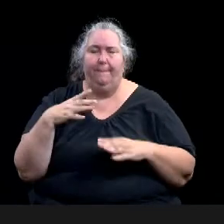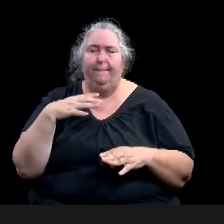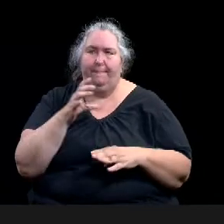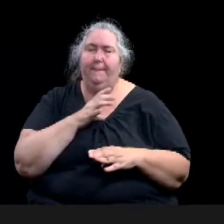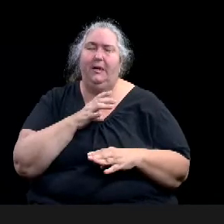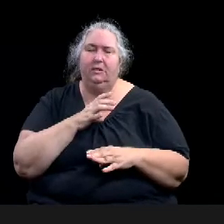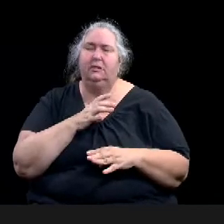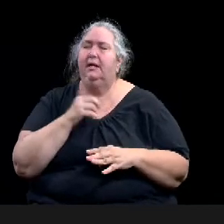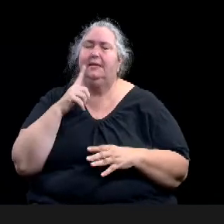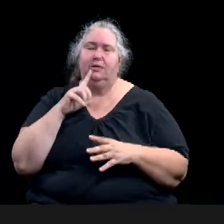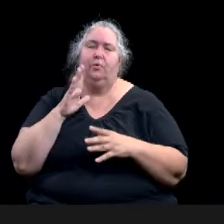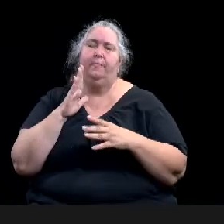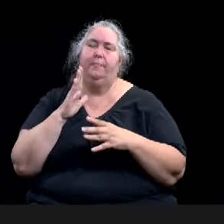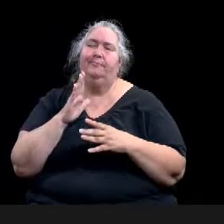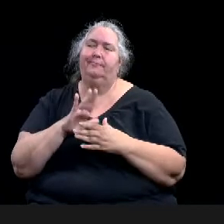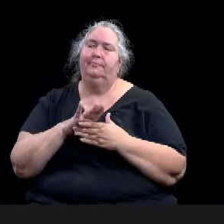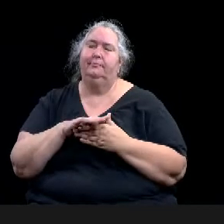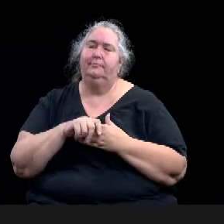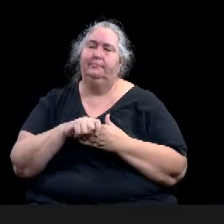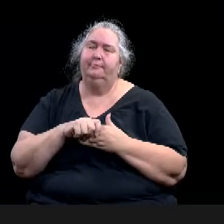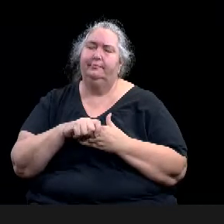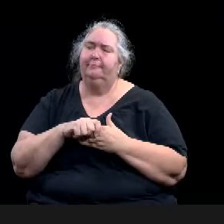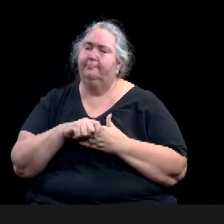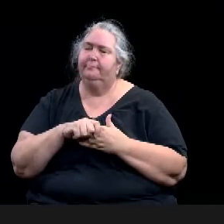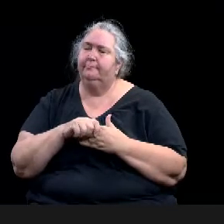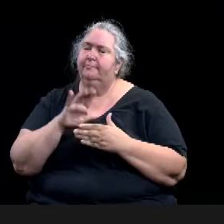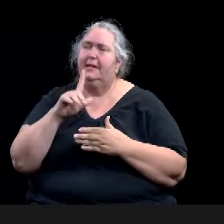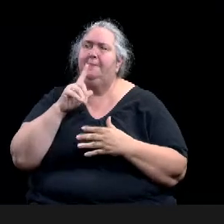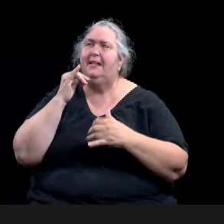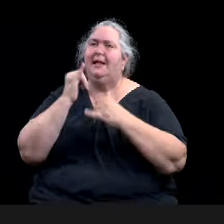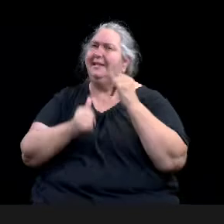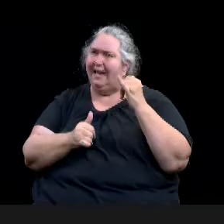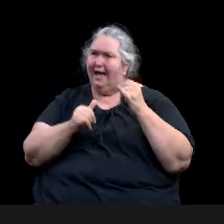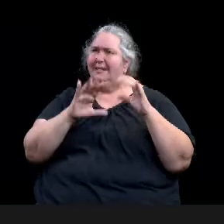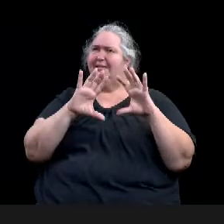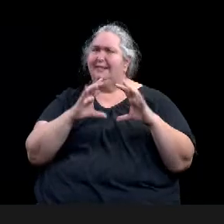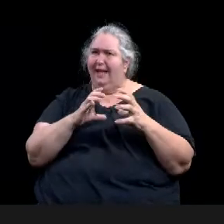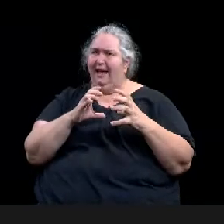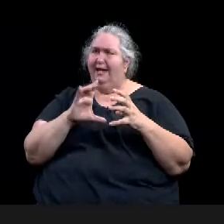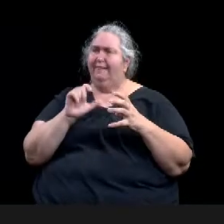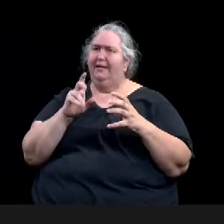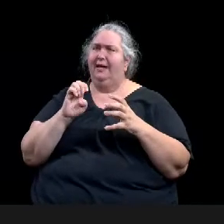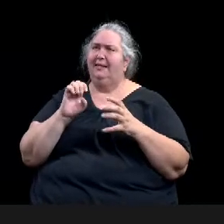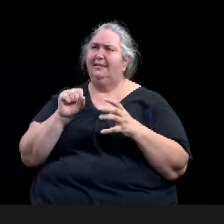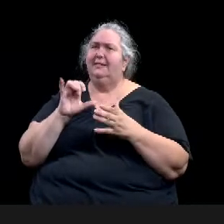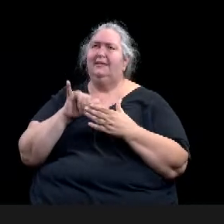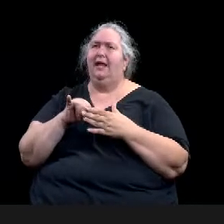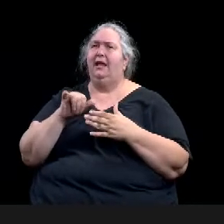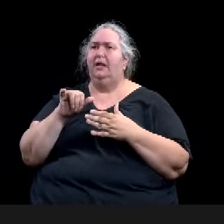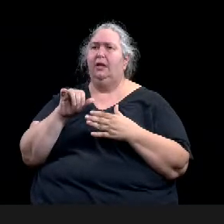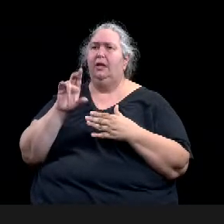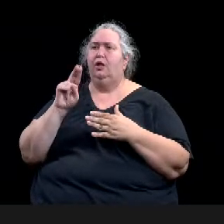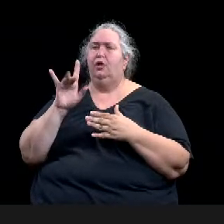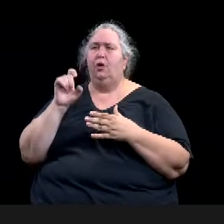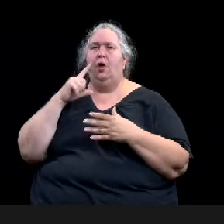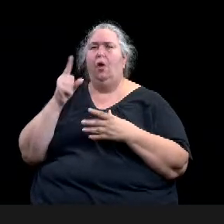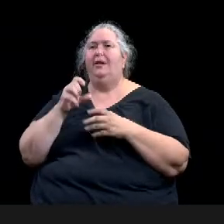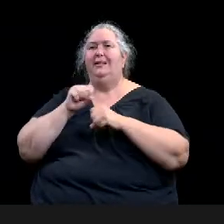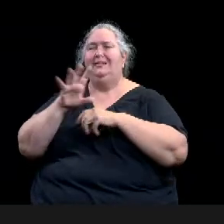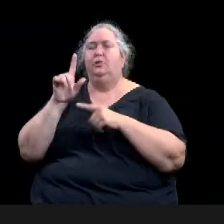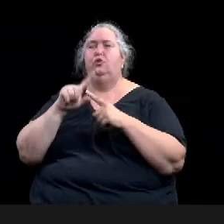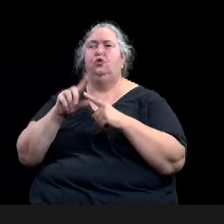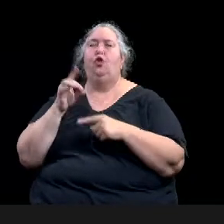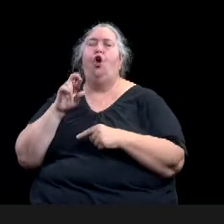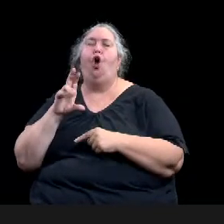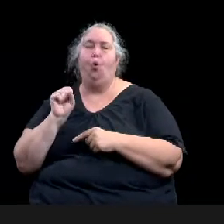sent to the owners of the property. Okay. Um, did any of the, did we have any opposition to this one? No, sir. There was no